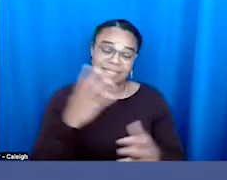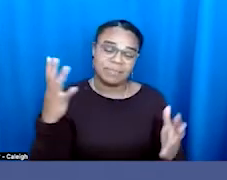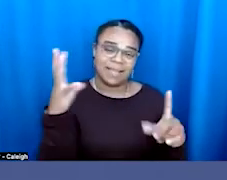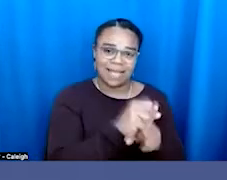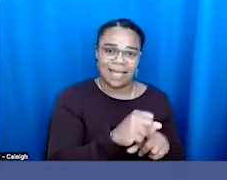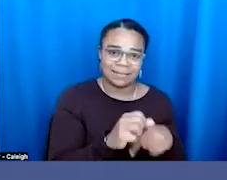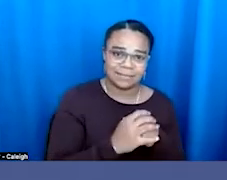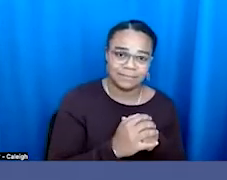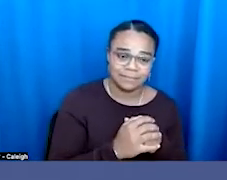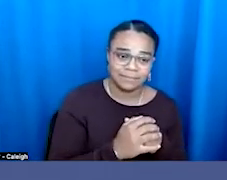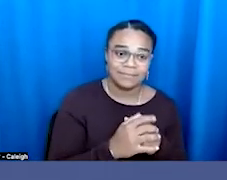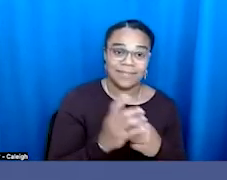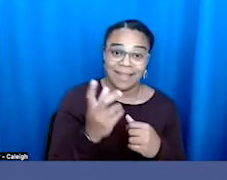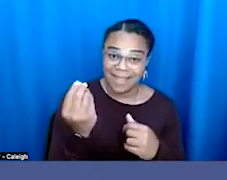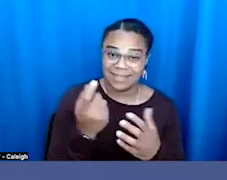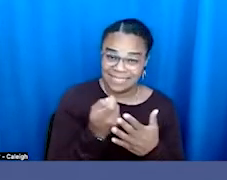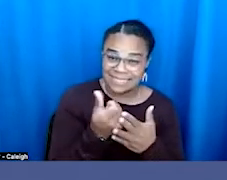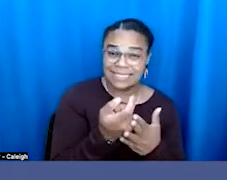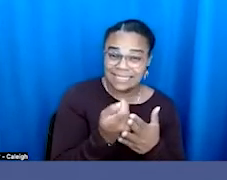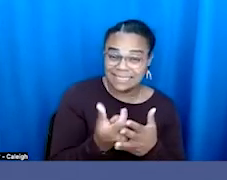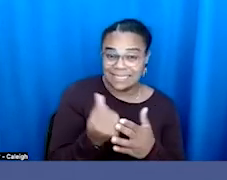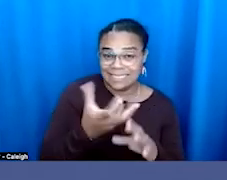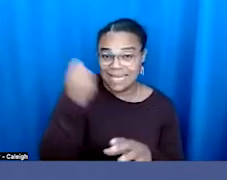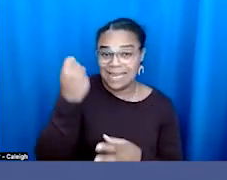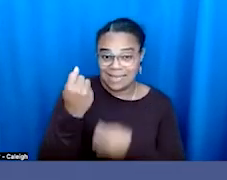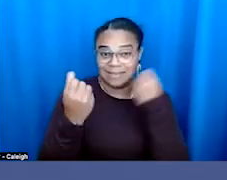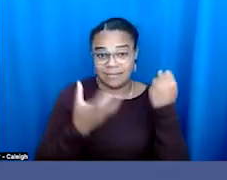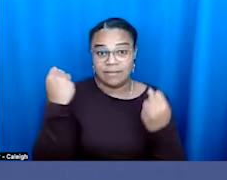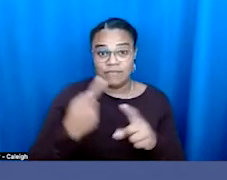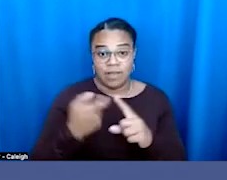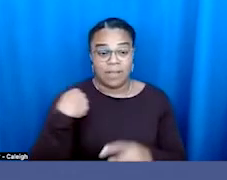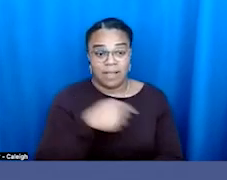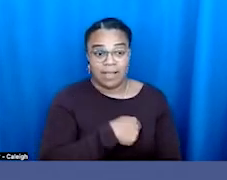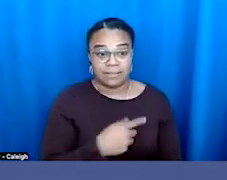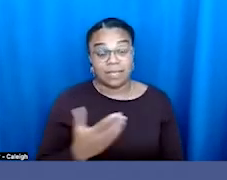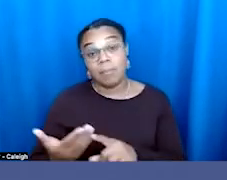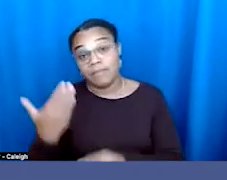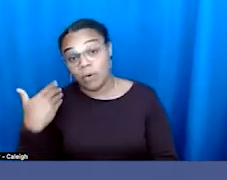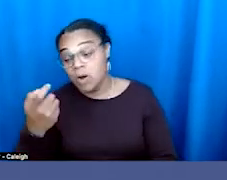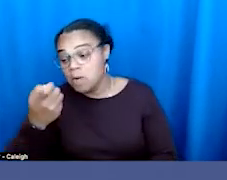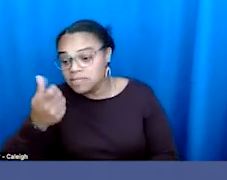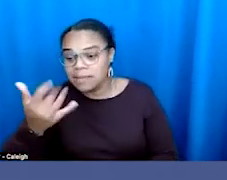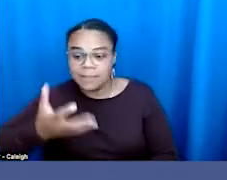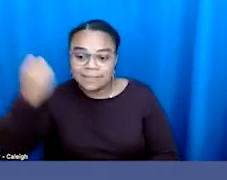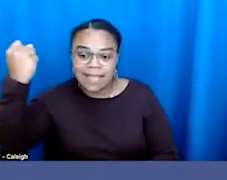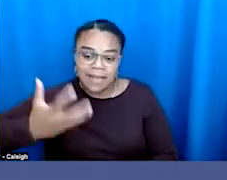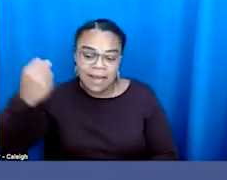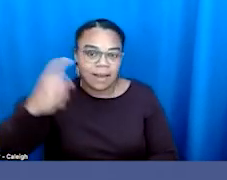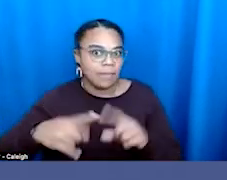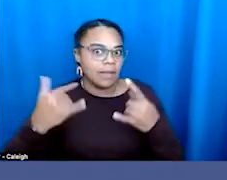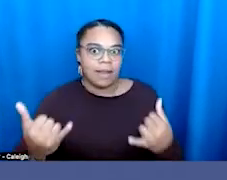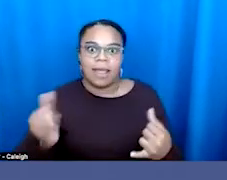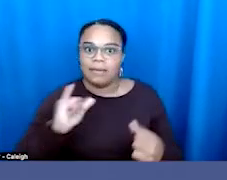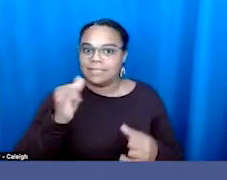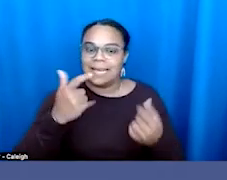chipped away from us. At one point, it was a little bit at a time, but now it's like big chunks at a